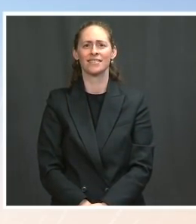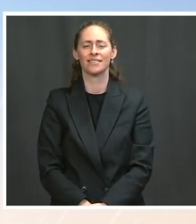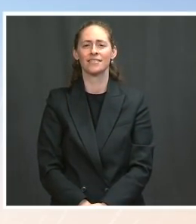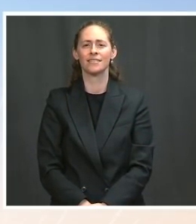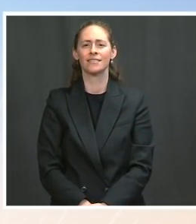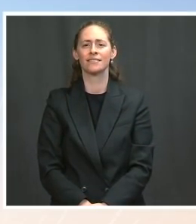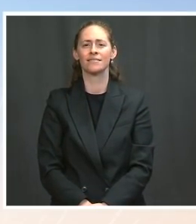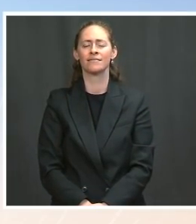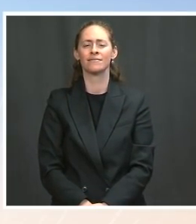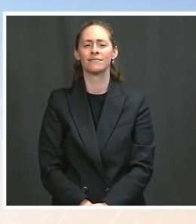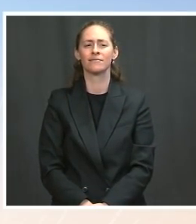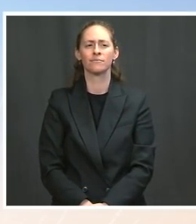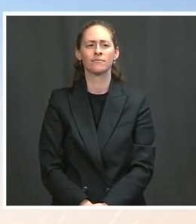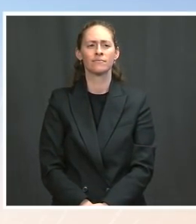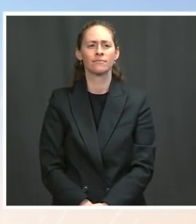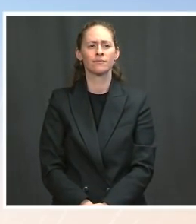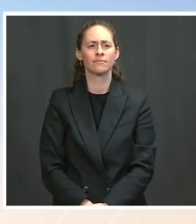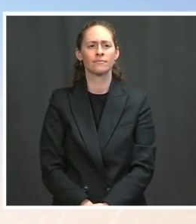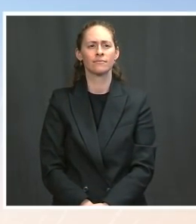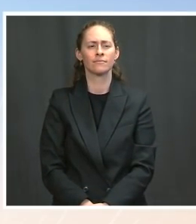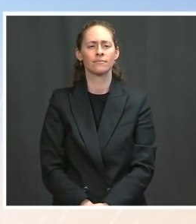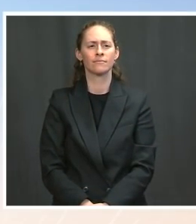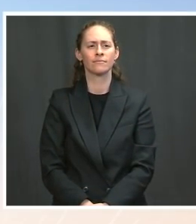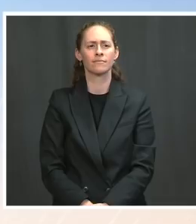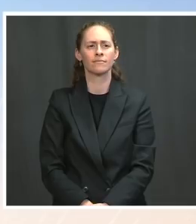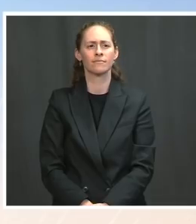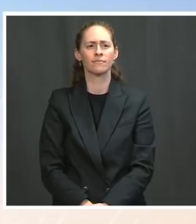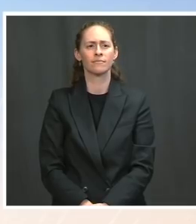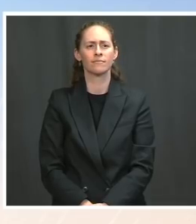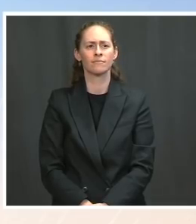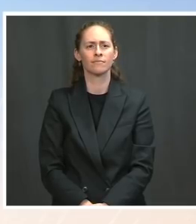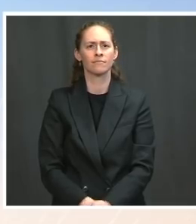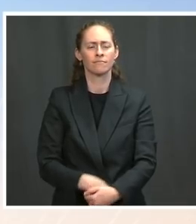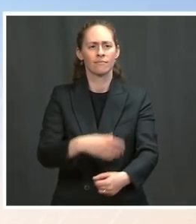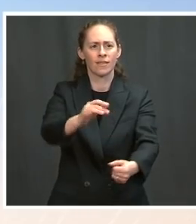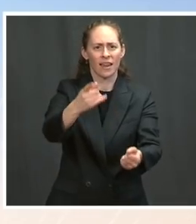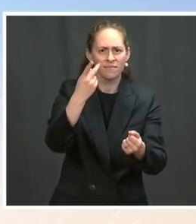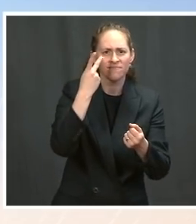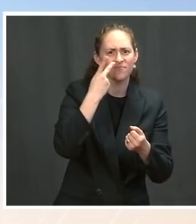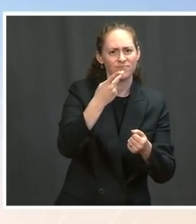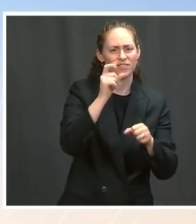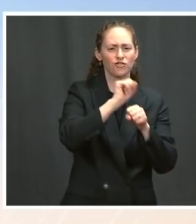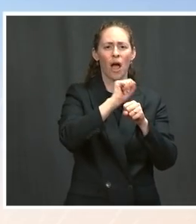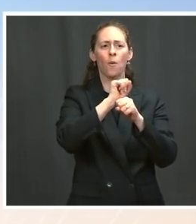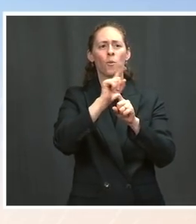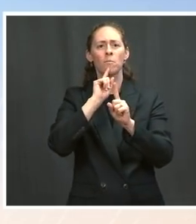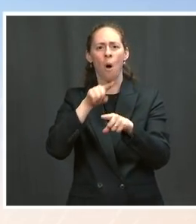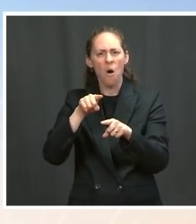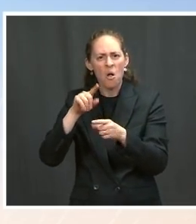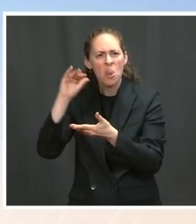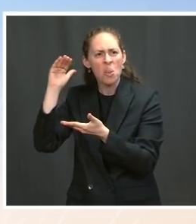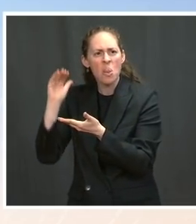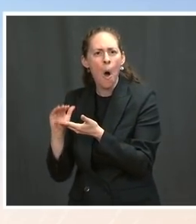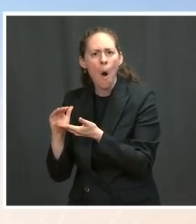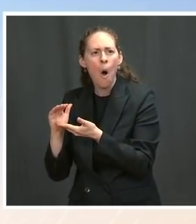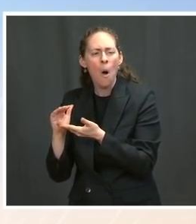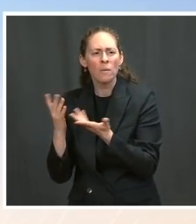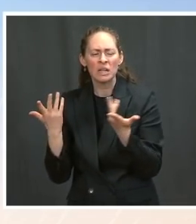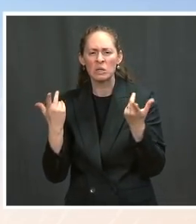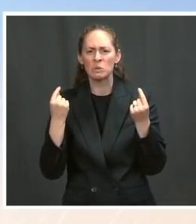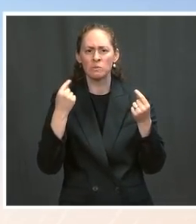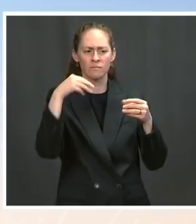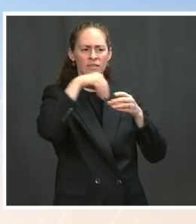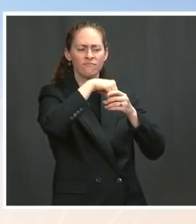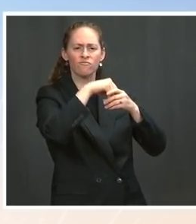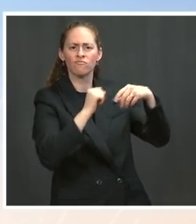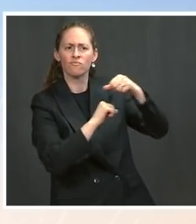April job report affect how you approach the negotiations over the infrastructure plan? The Press- Well, Steve, let me say